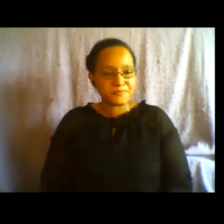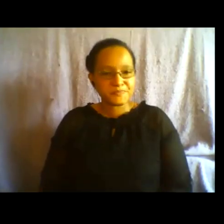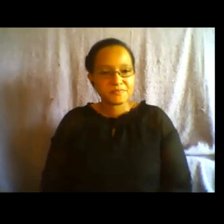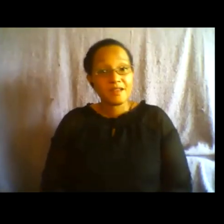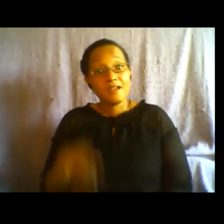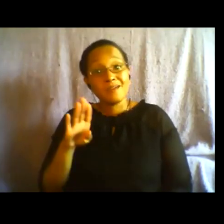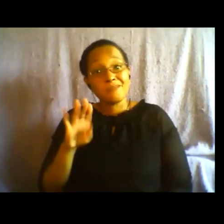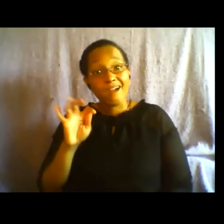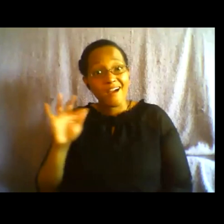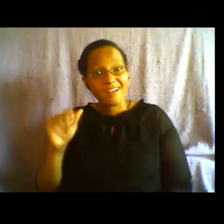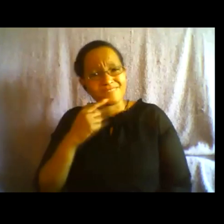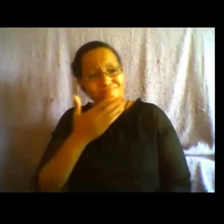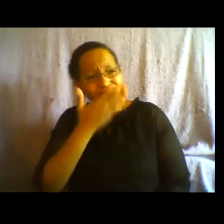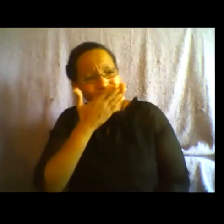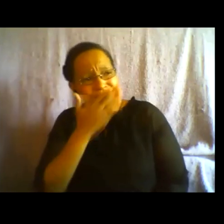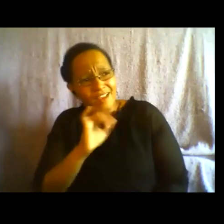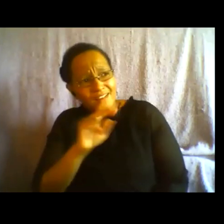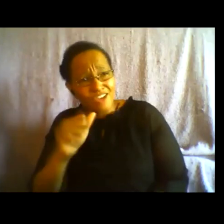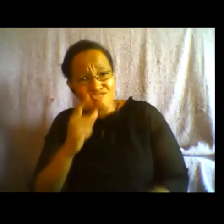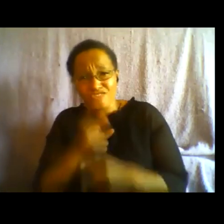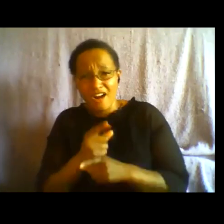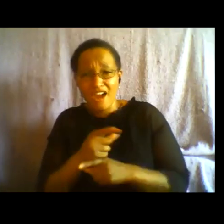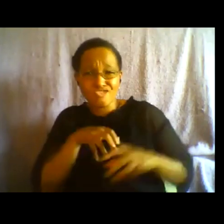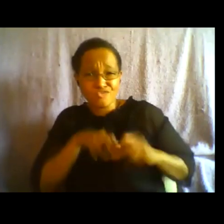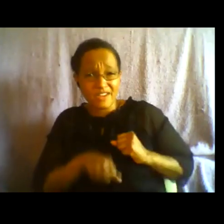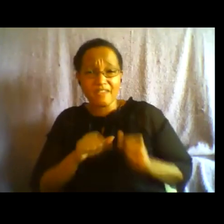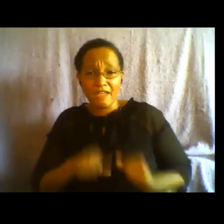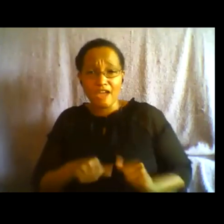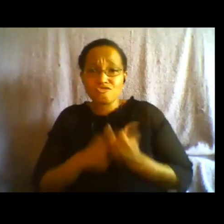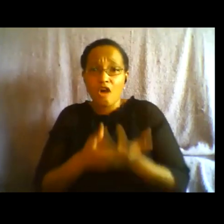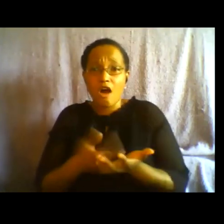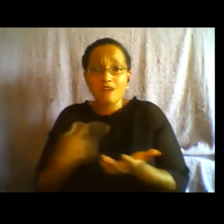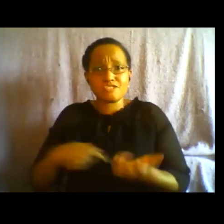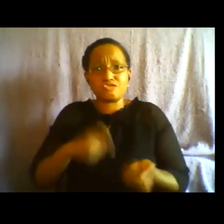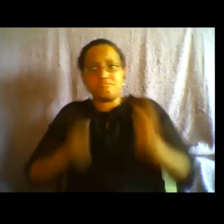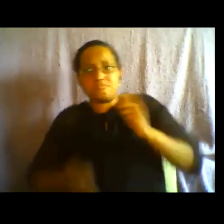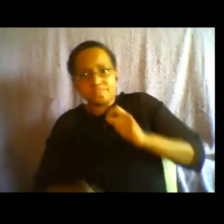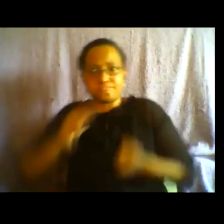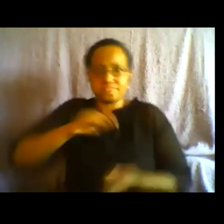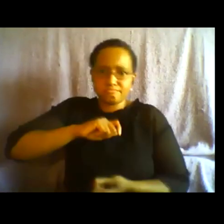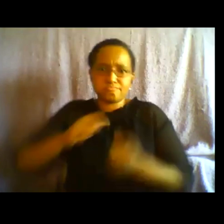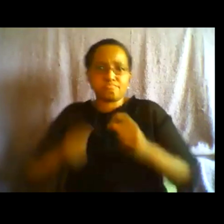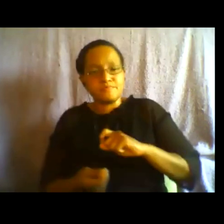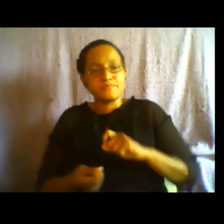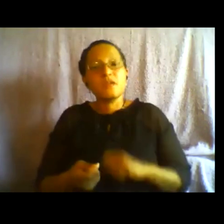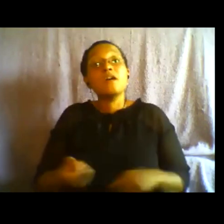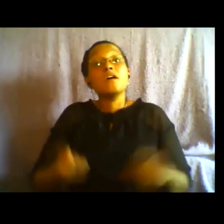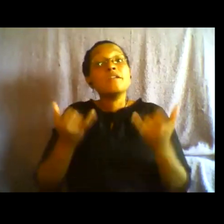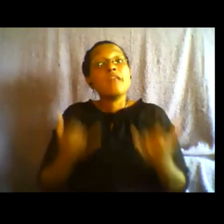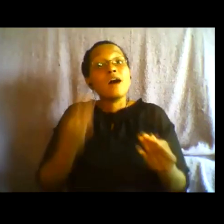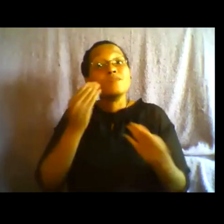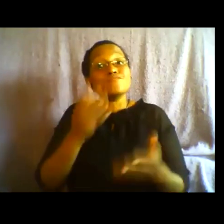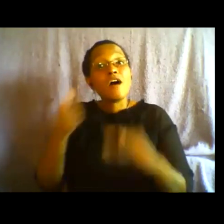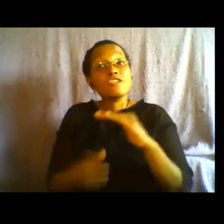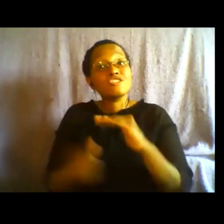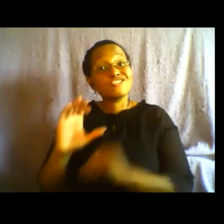so thank you for reminding us of that we are going to put in the chat box a few different links to where